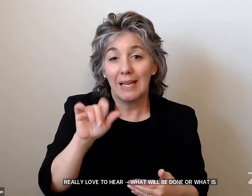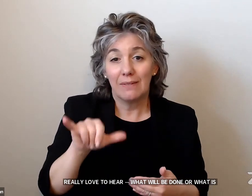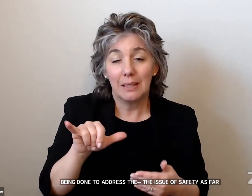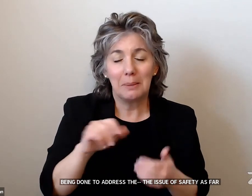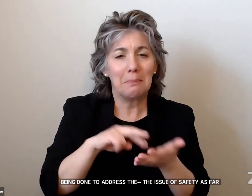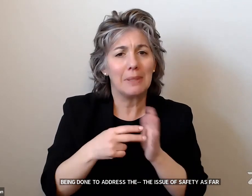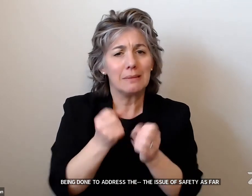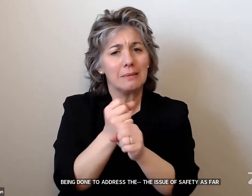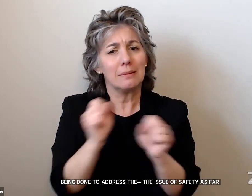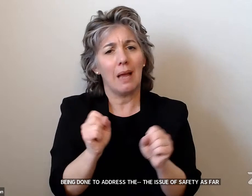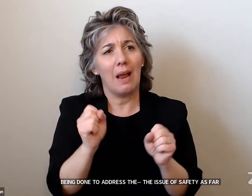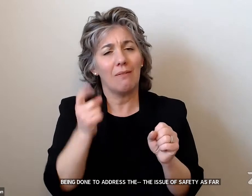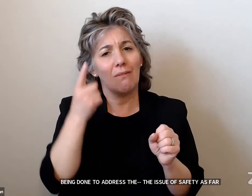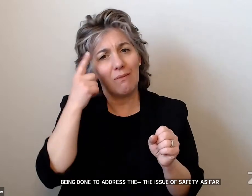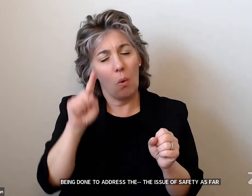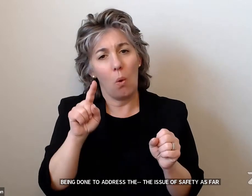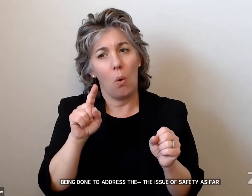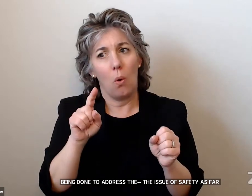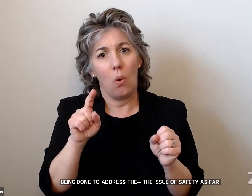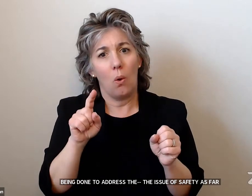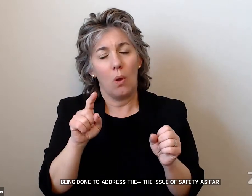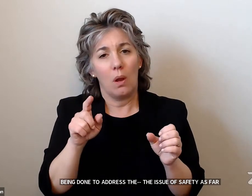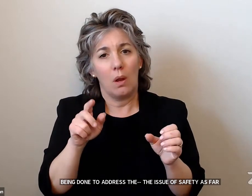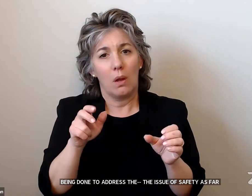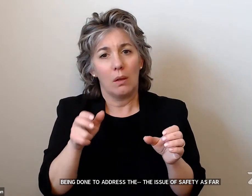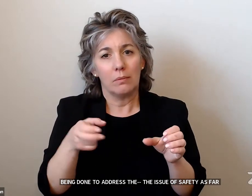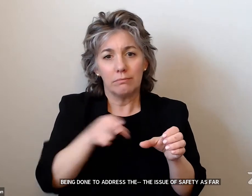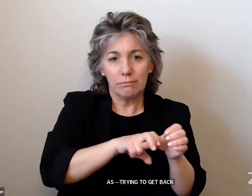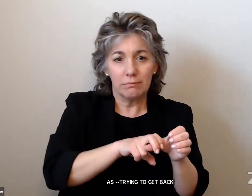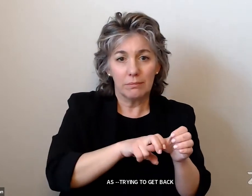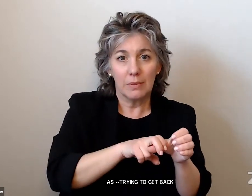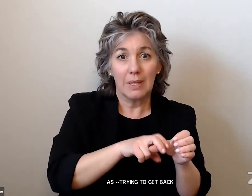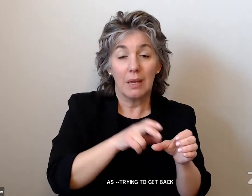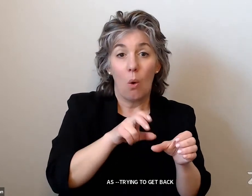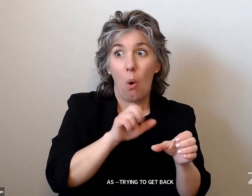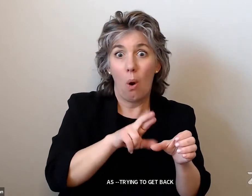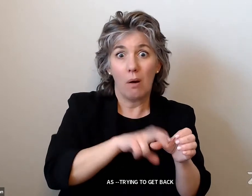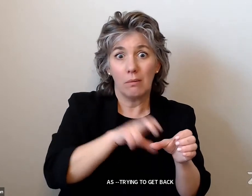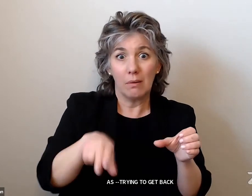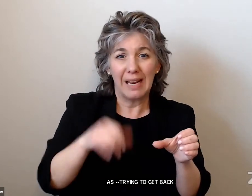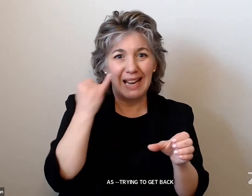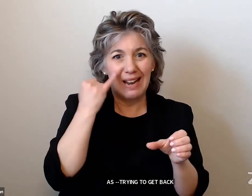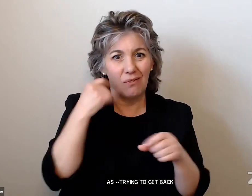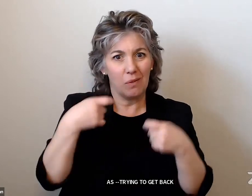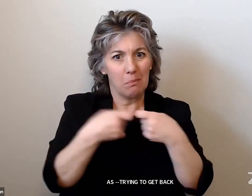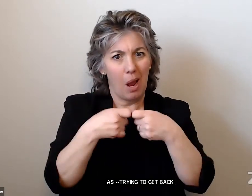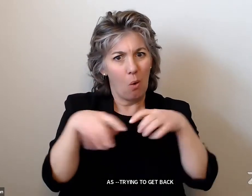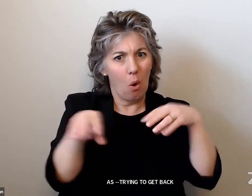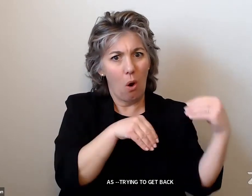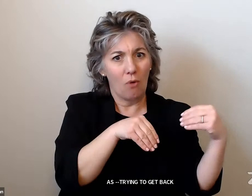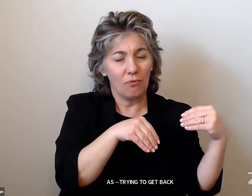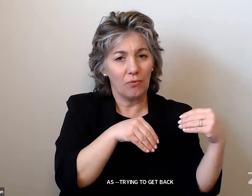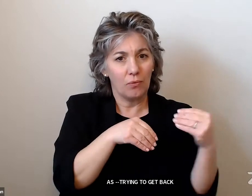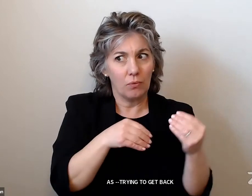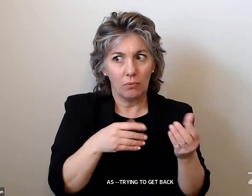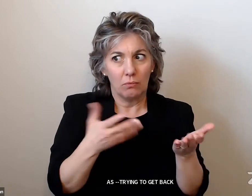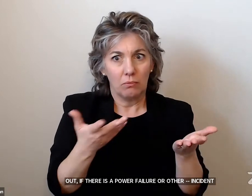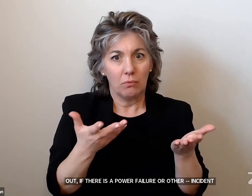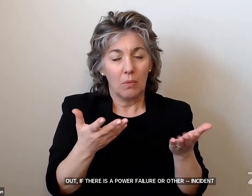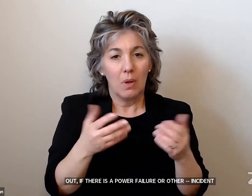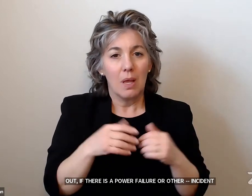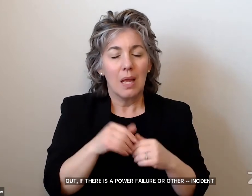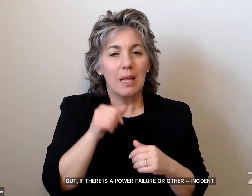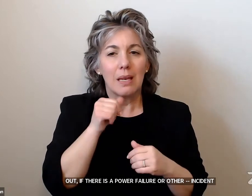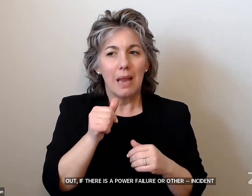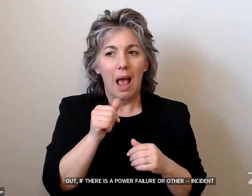trying to get back out if there's a power failure or other incident. Not only from the